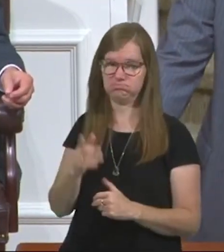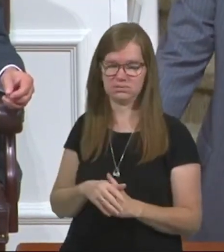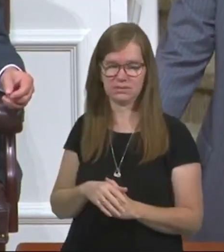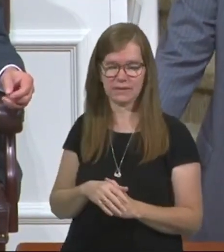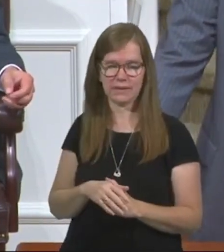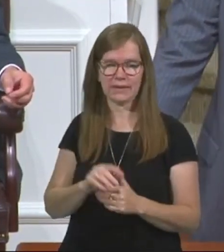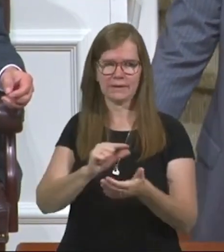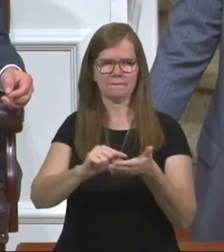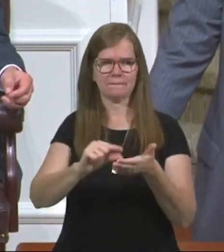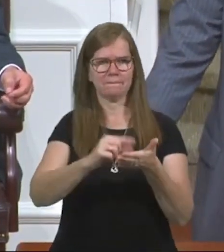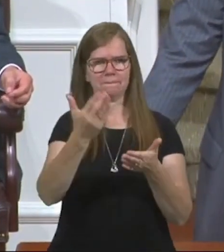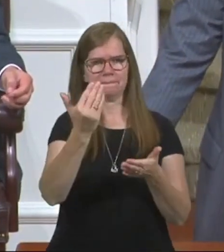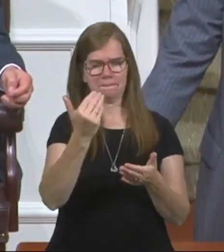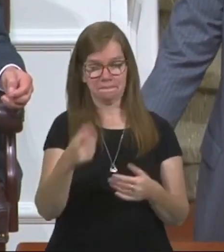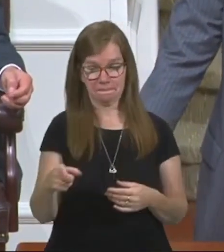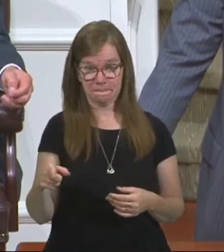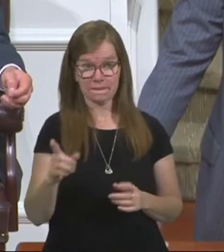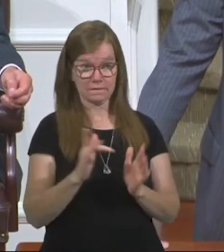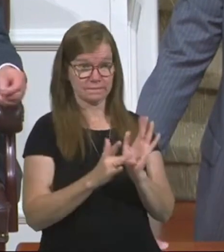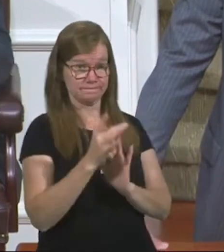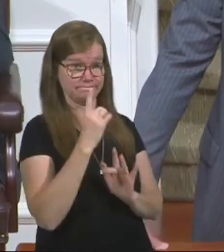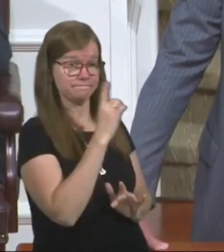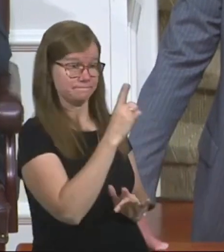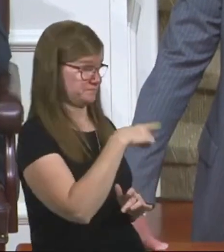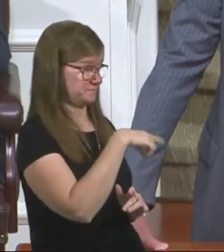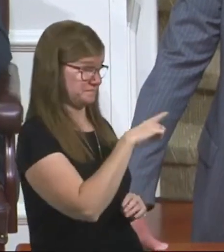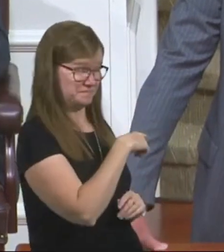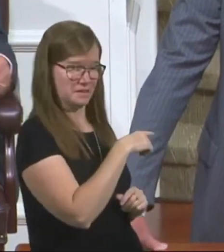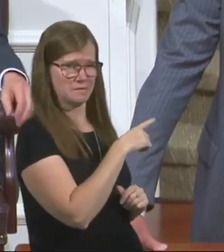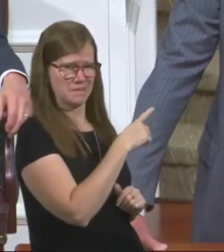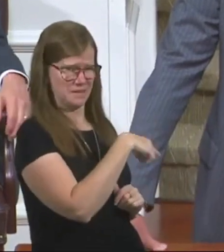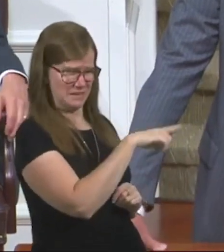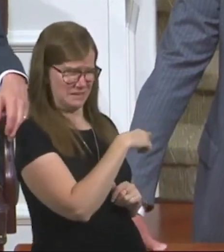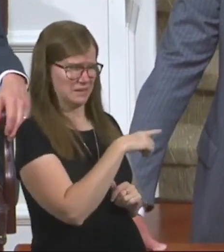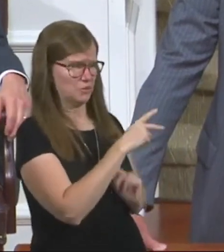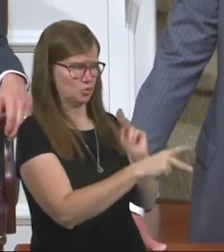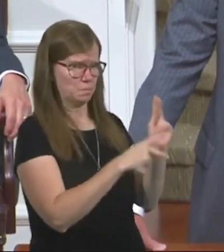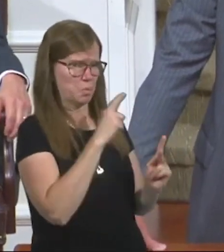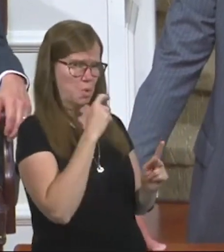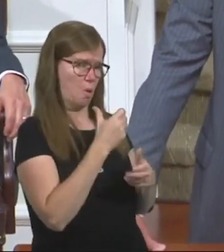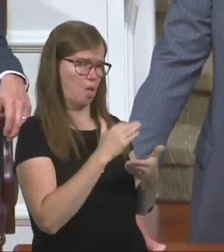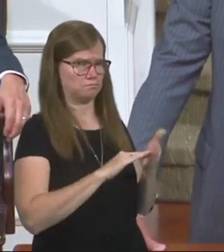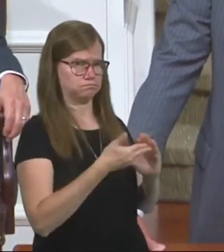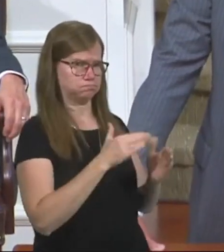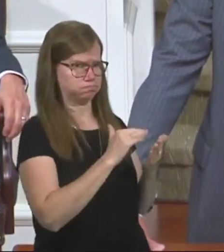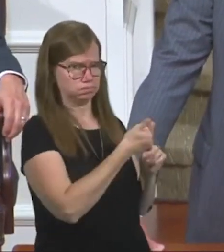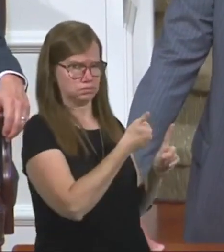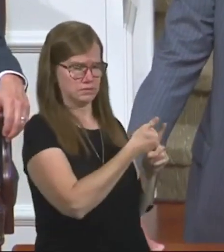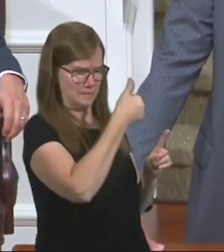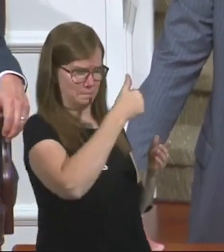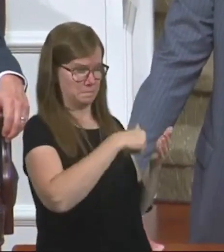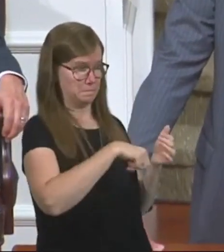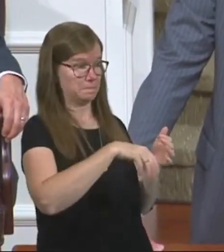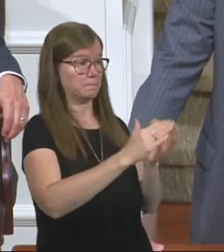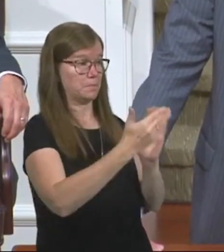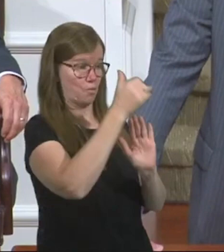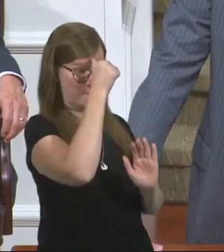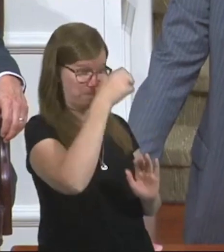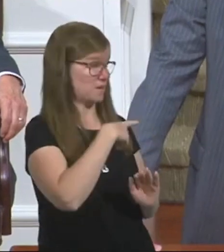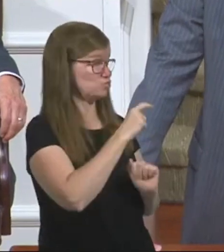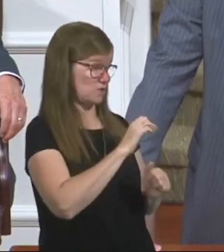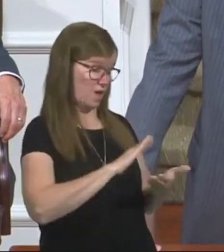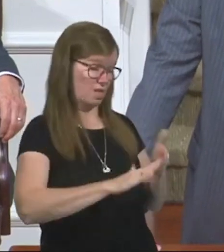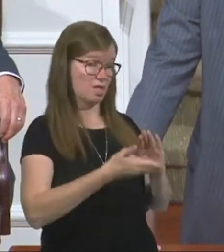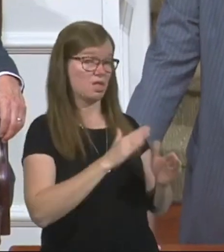verse number 15. And he said unto them, year, year, they, which justify yourselves before men. He said, you can make all the